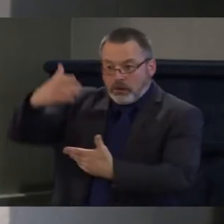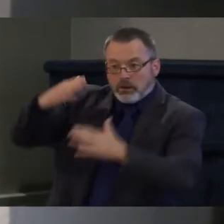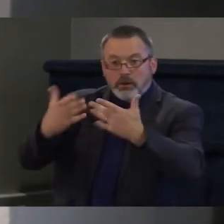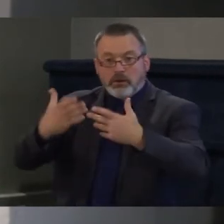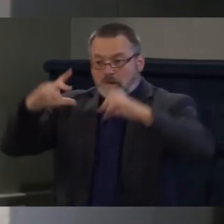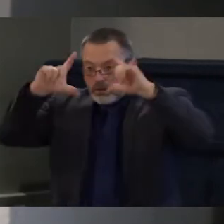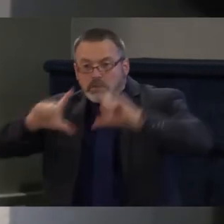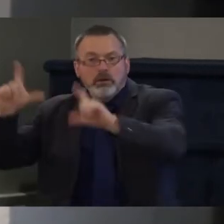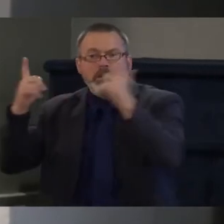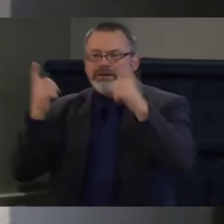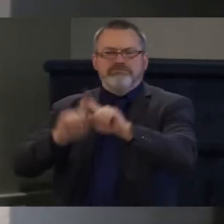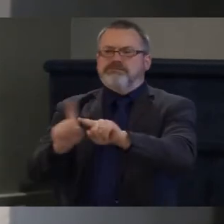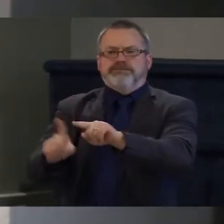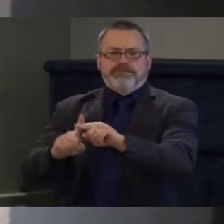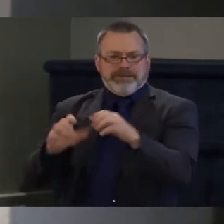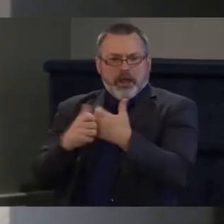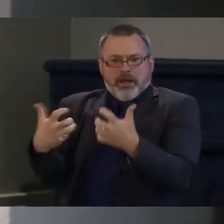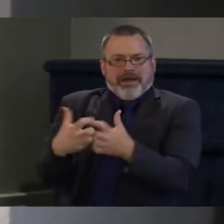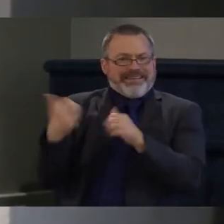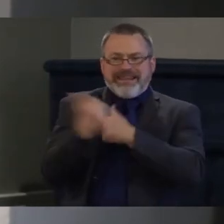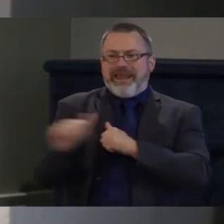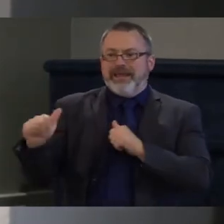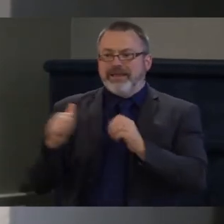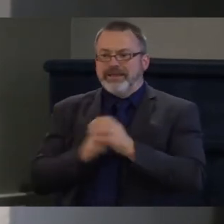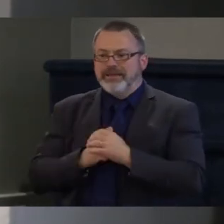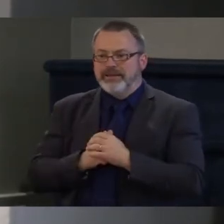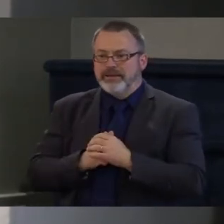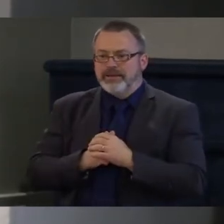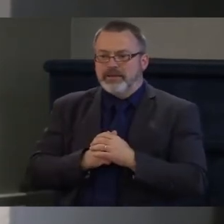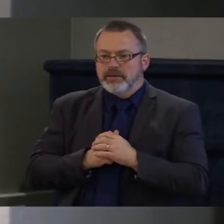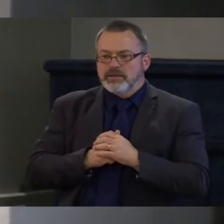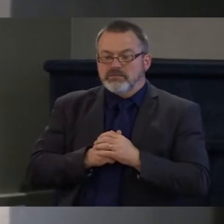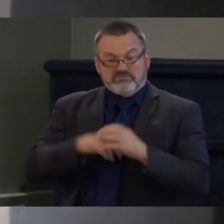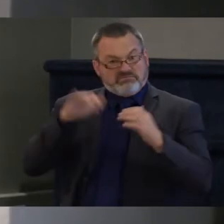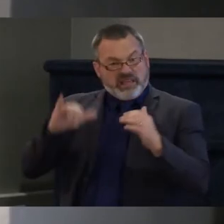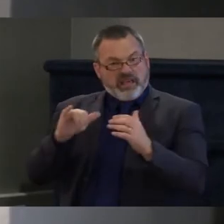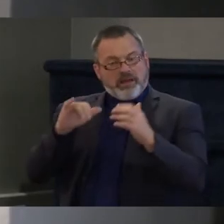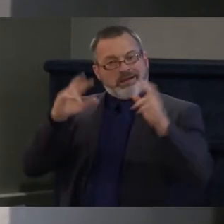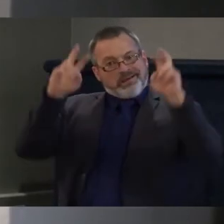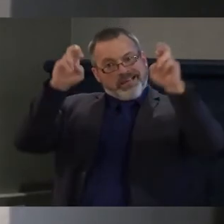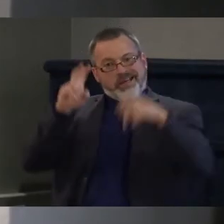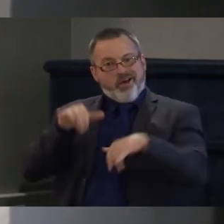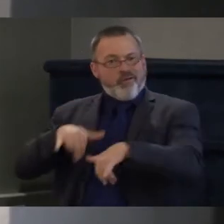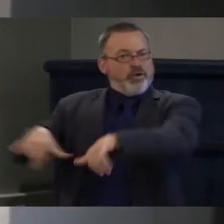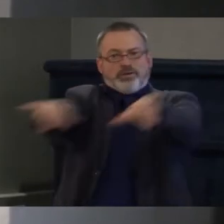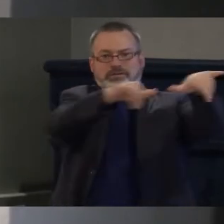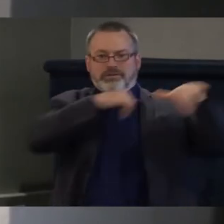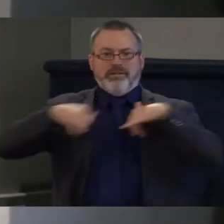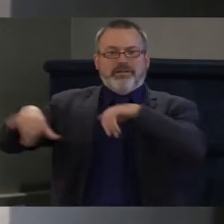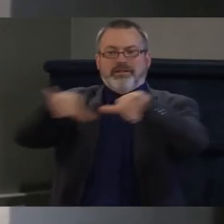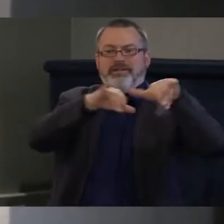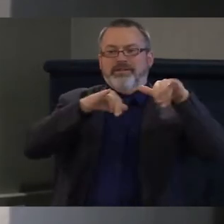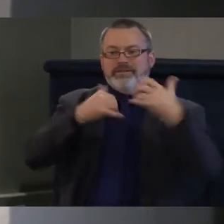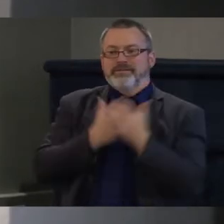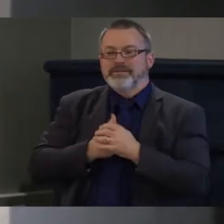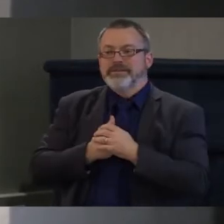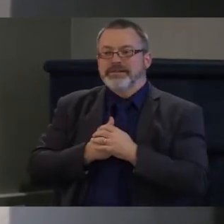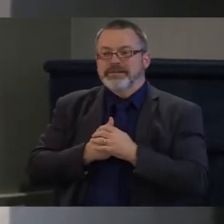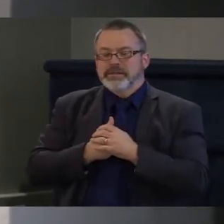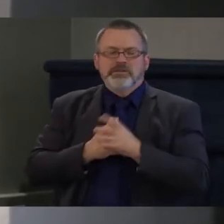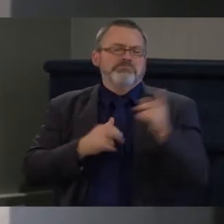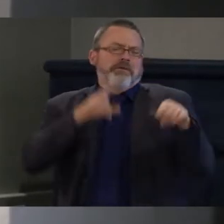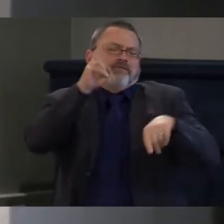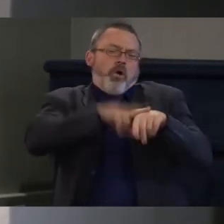accessible to everyone. So, it's universal, right? It takes on a lot of different forms. Of course, it's about tax credits. Of course, it's